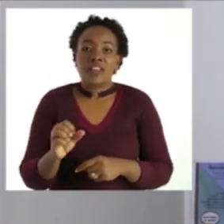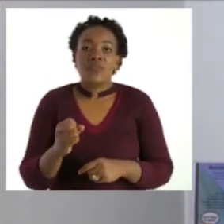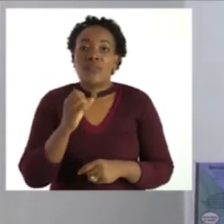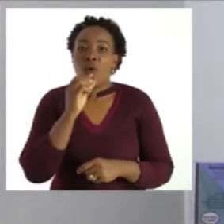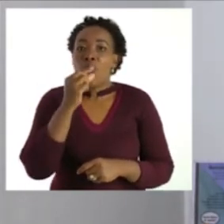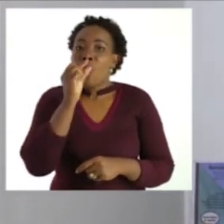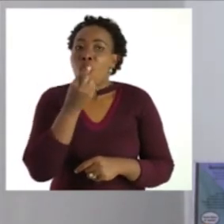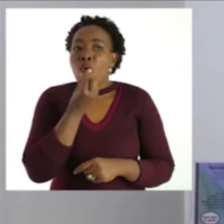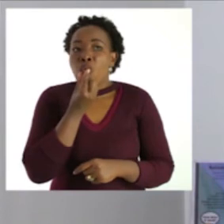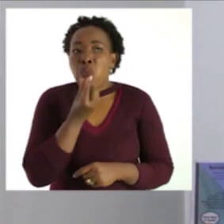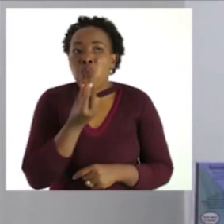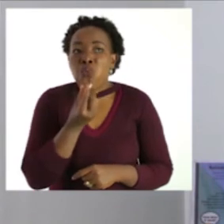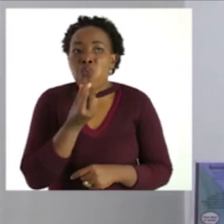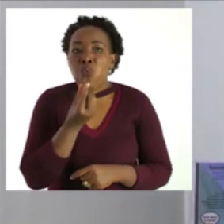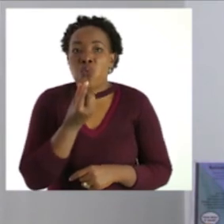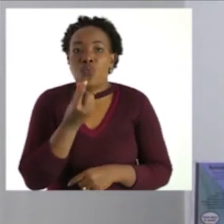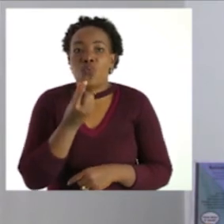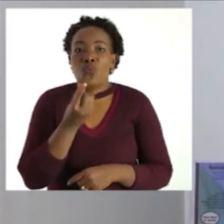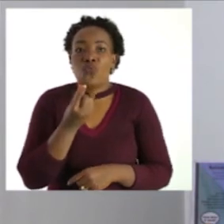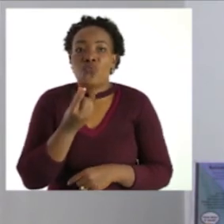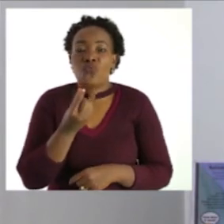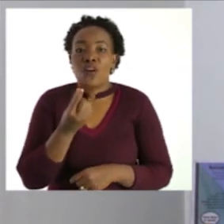we have how